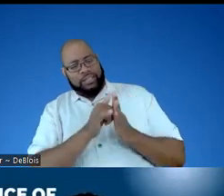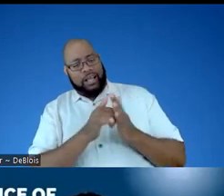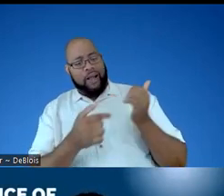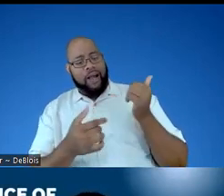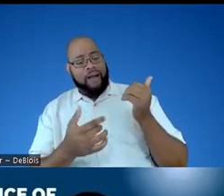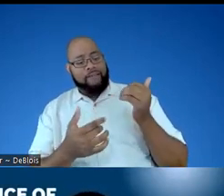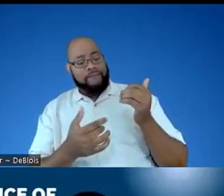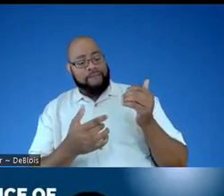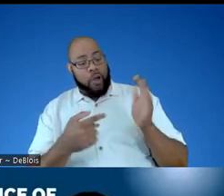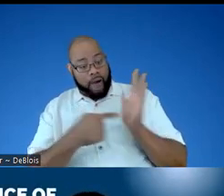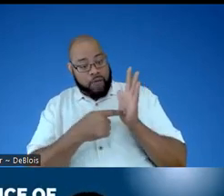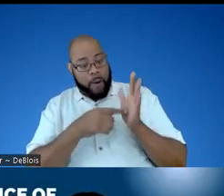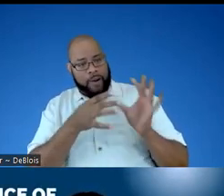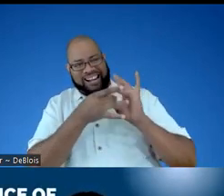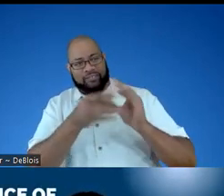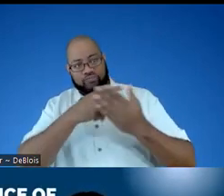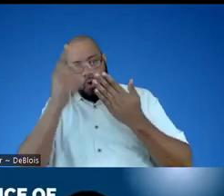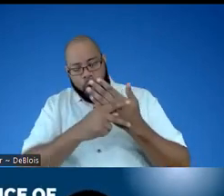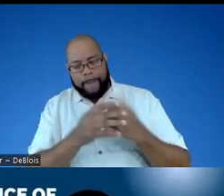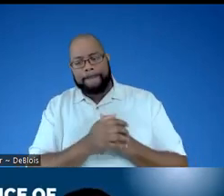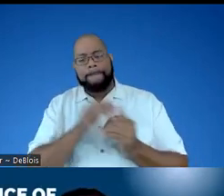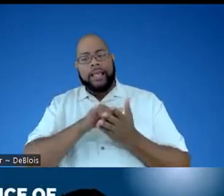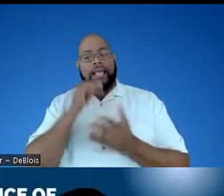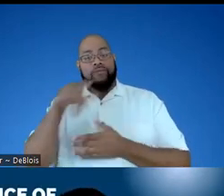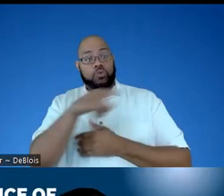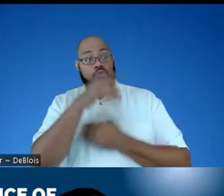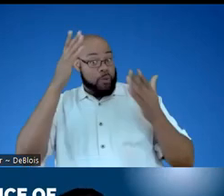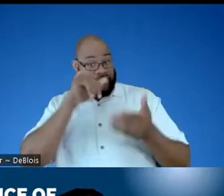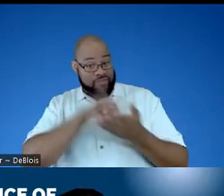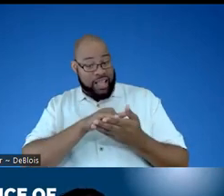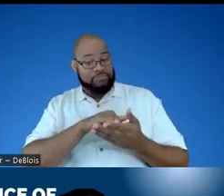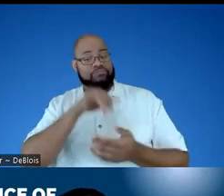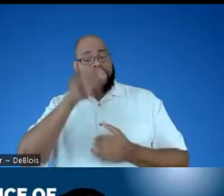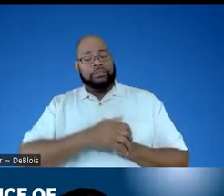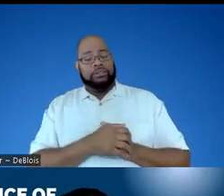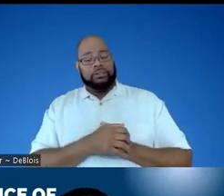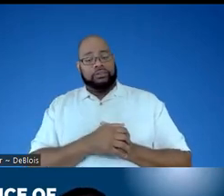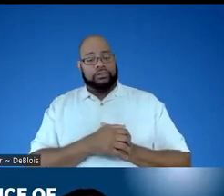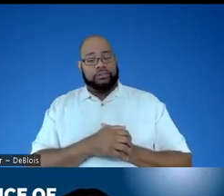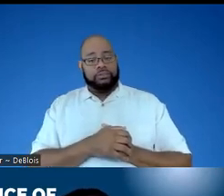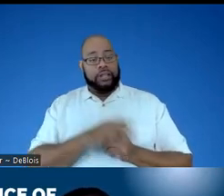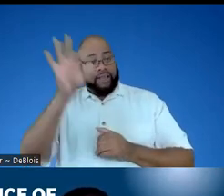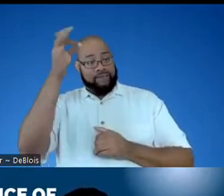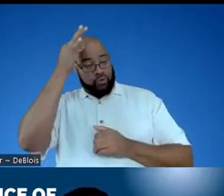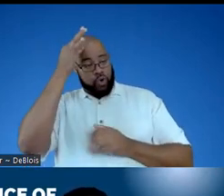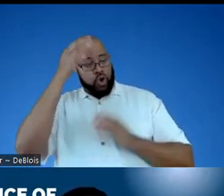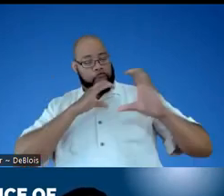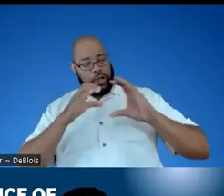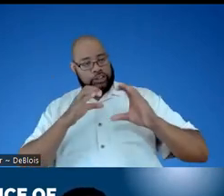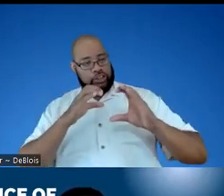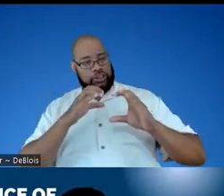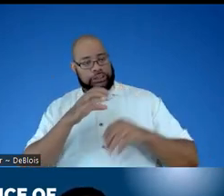Connectivity Program, which if you don't know about it, it is a Federal Communications